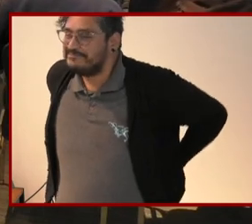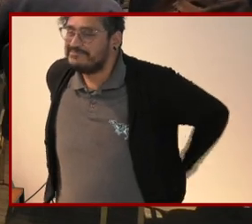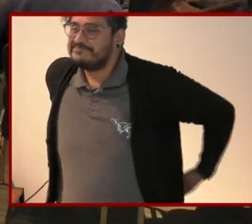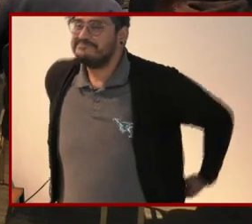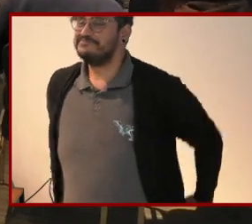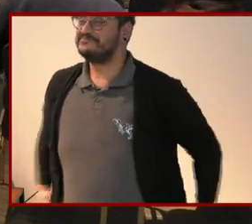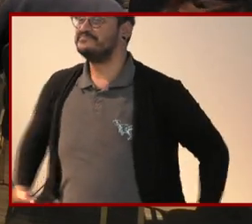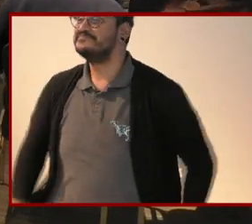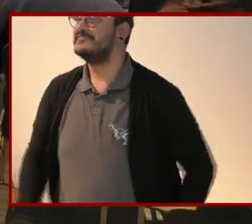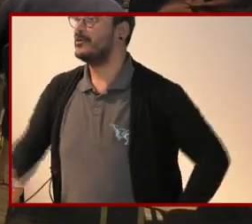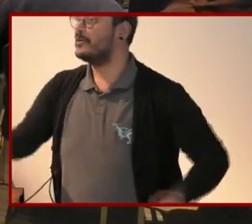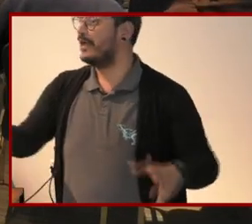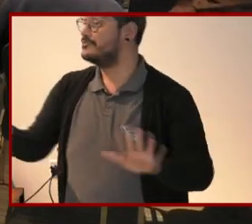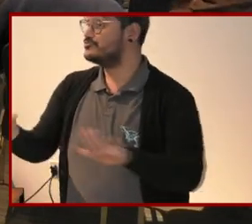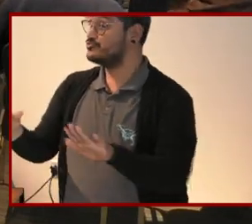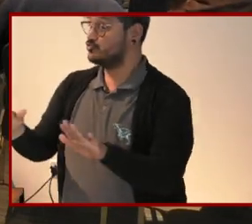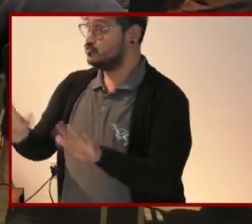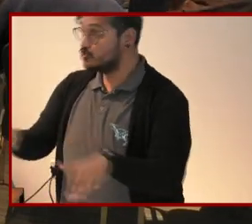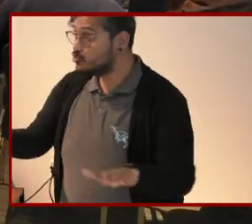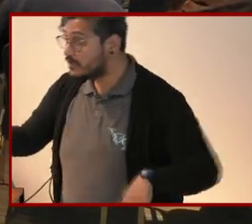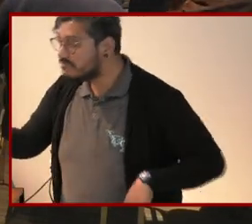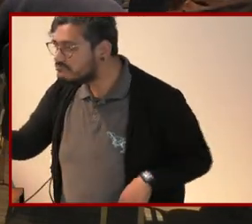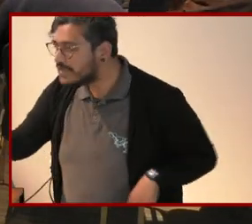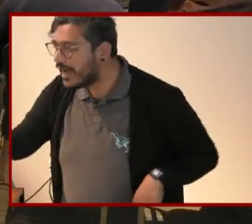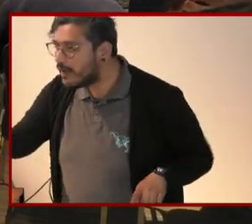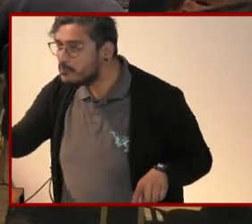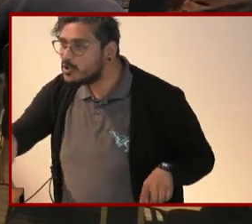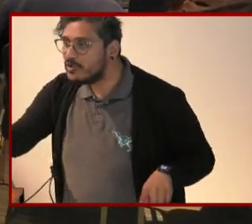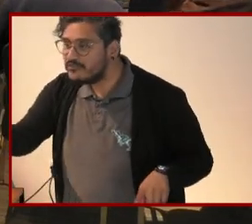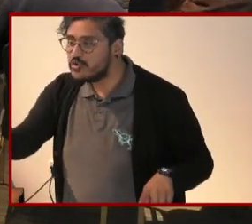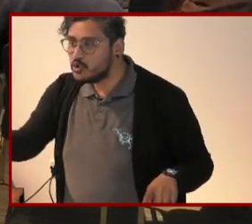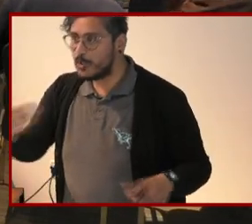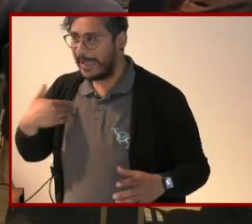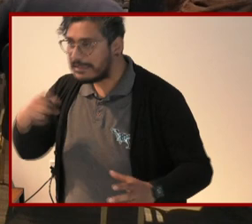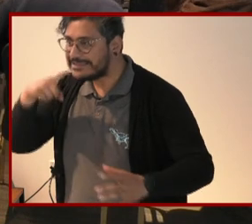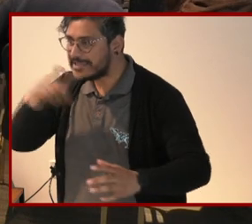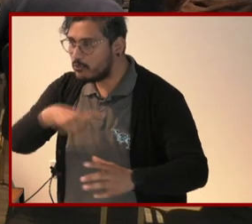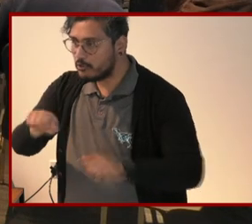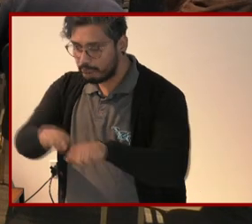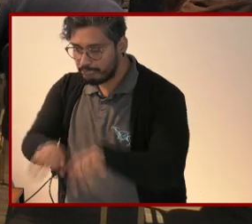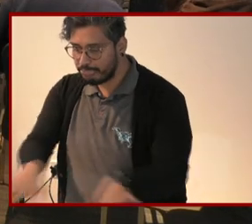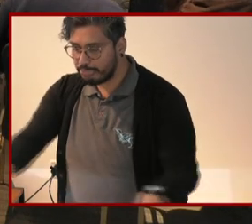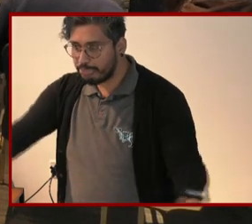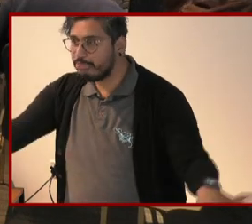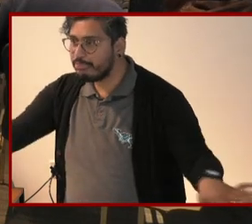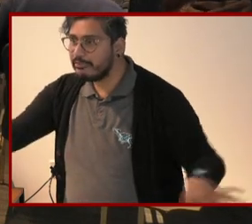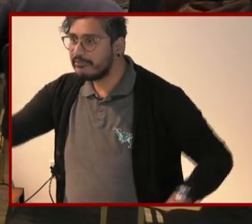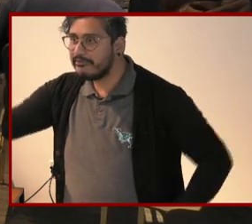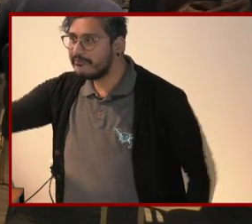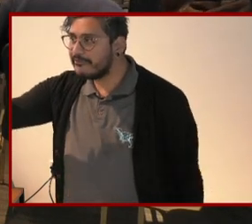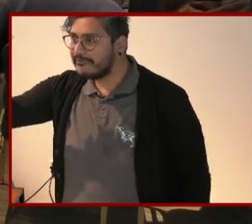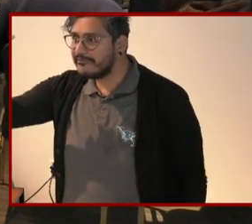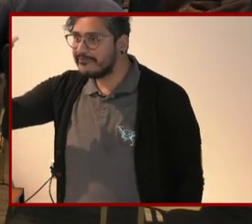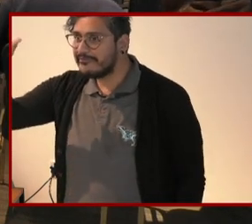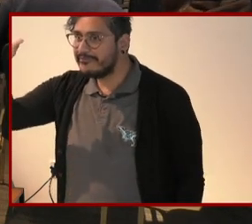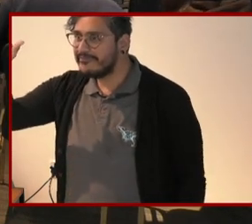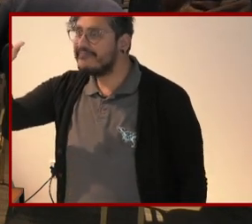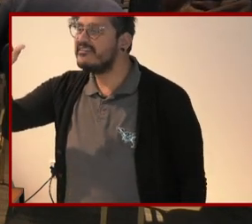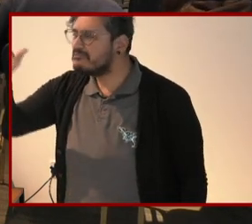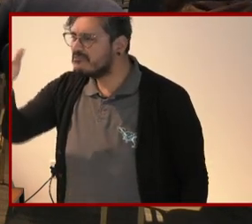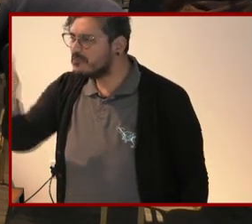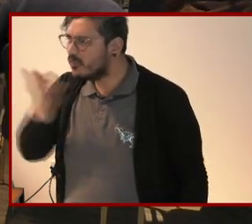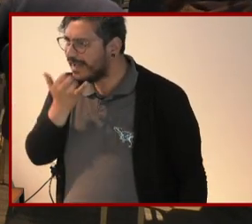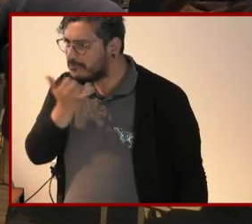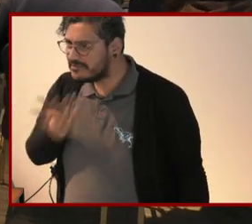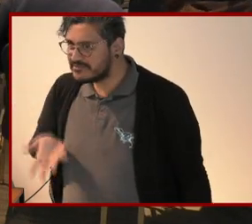children how many of you ended up with cereal on the table and on the floor what happened